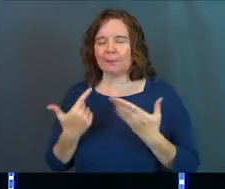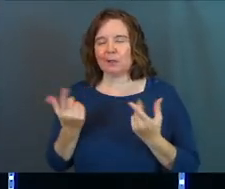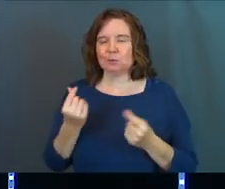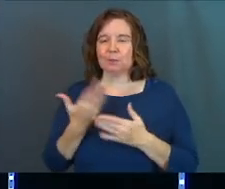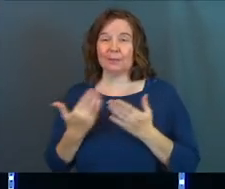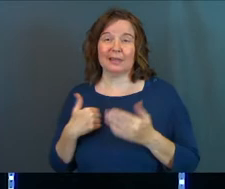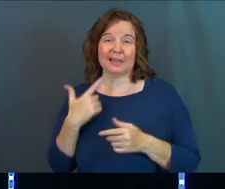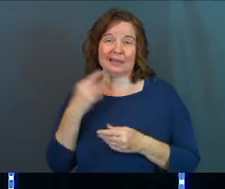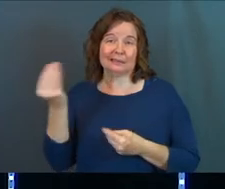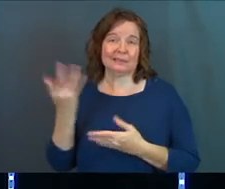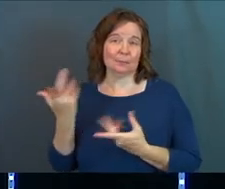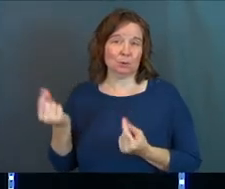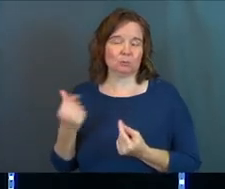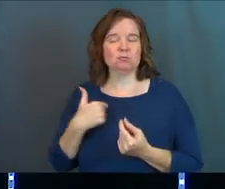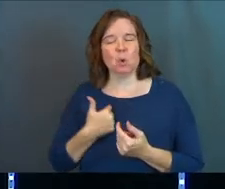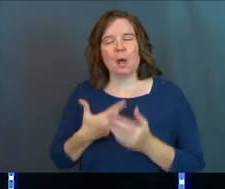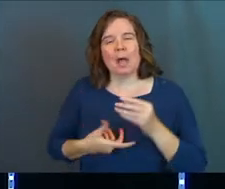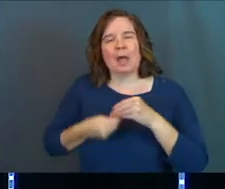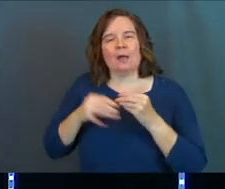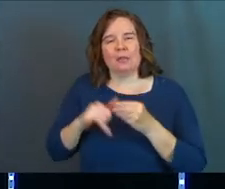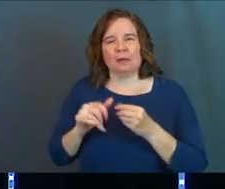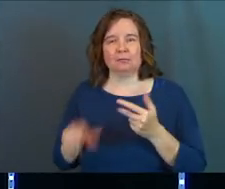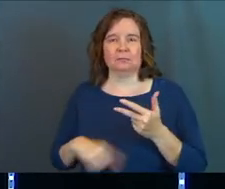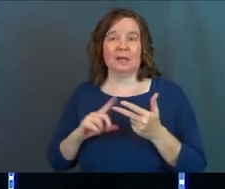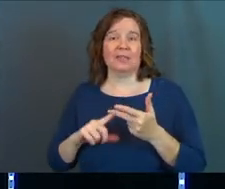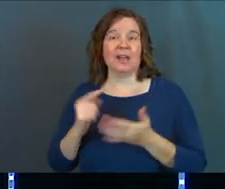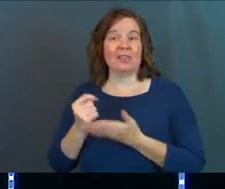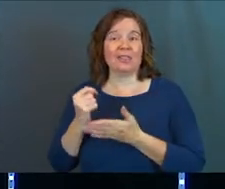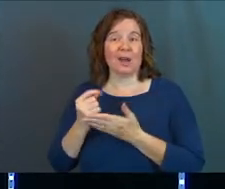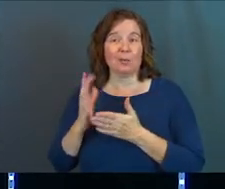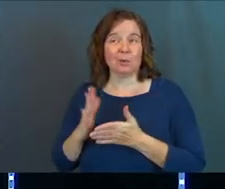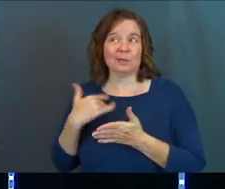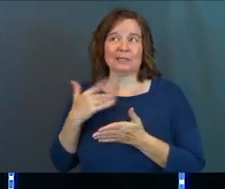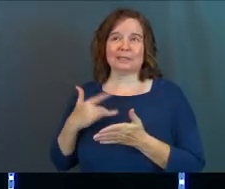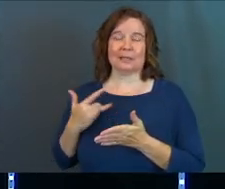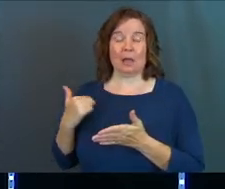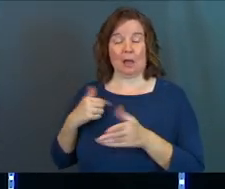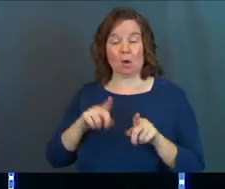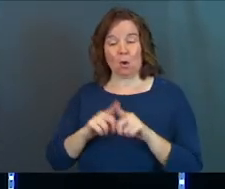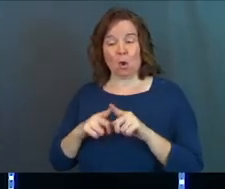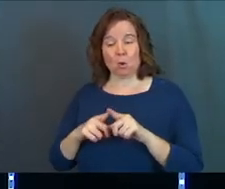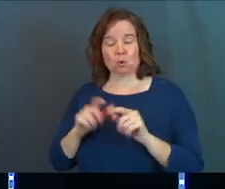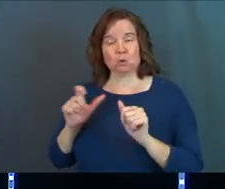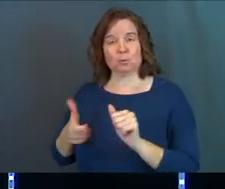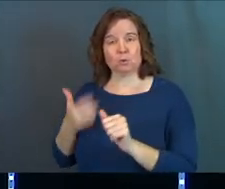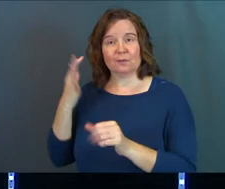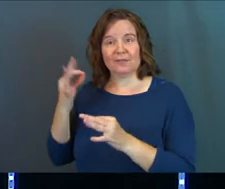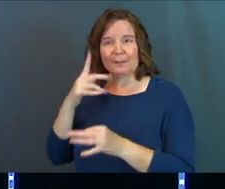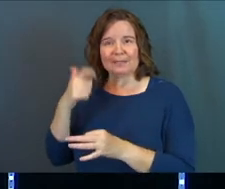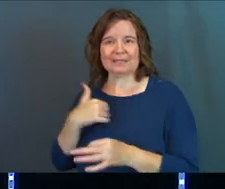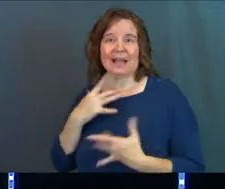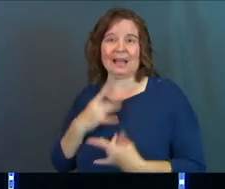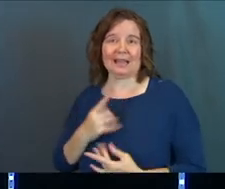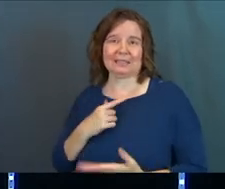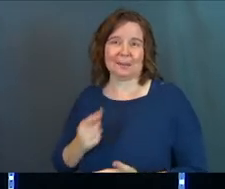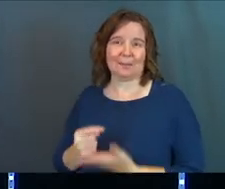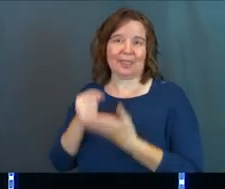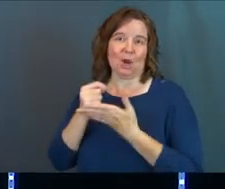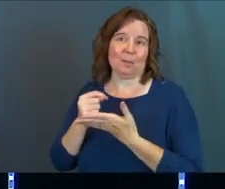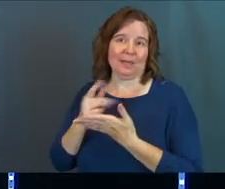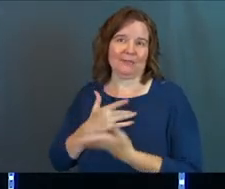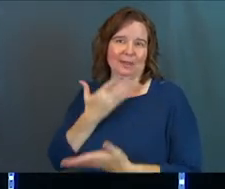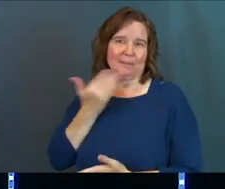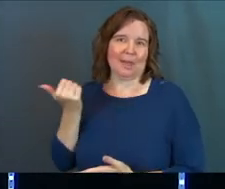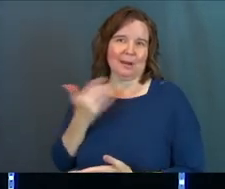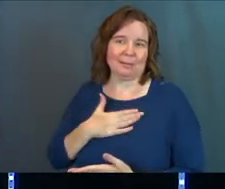I should do some of the things that he tells me to do. So I add that. And then therapeutic in the sense that it's like, I also pursue the faith because I'd like some therapy, please.